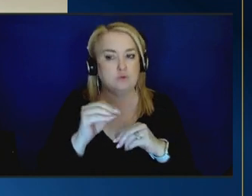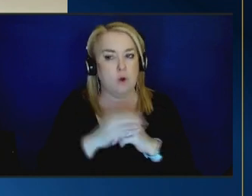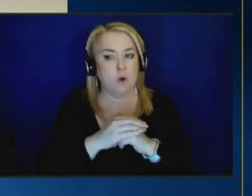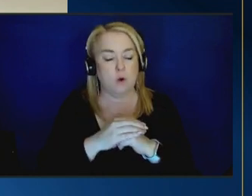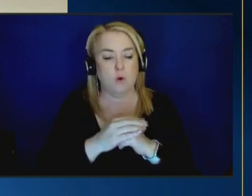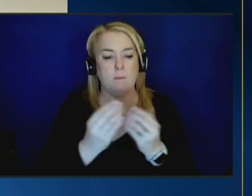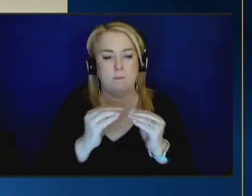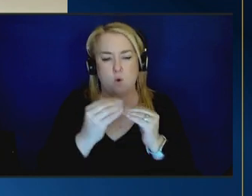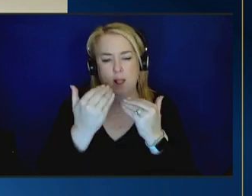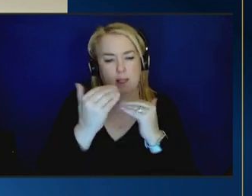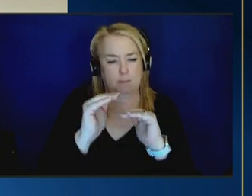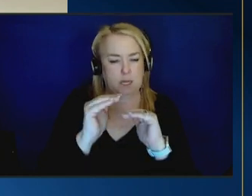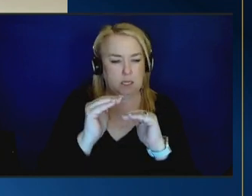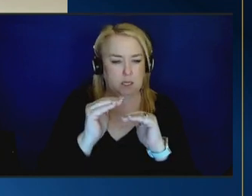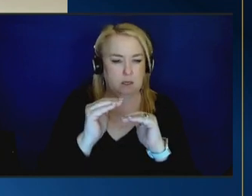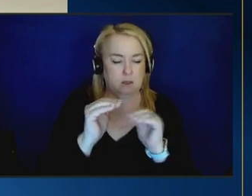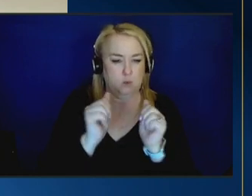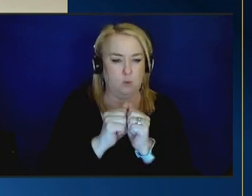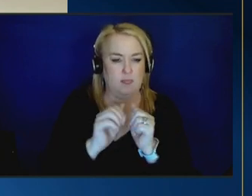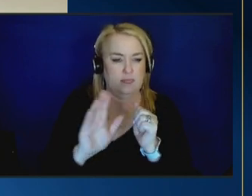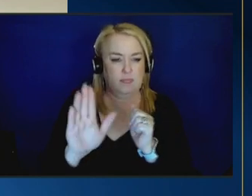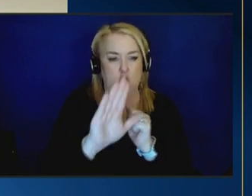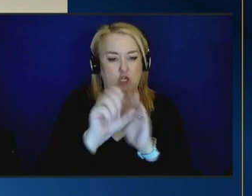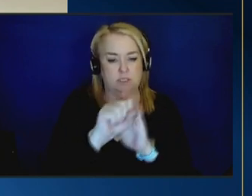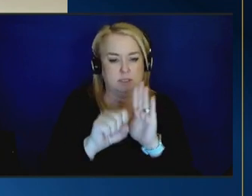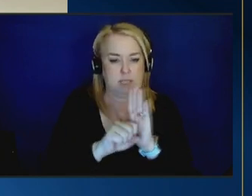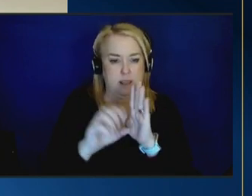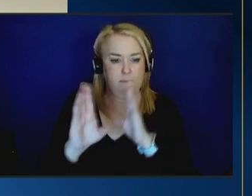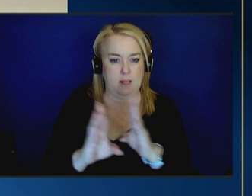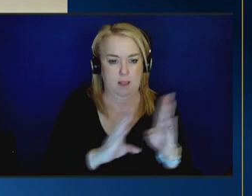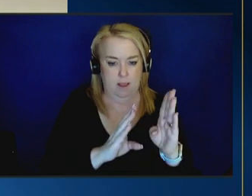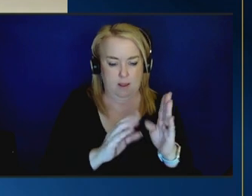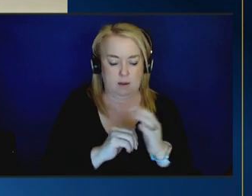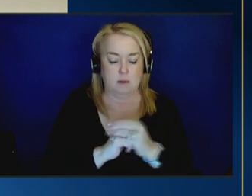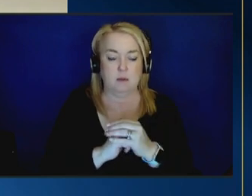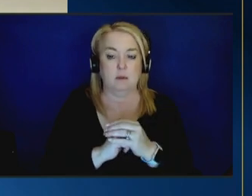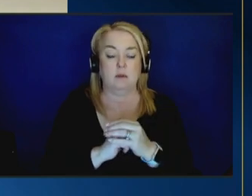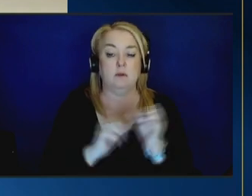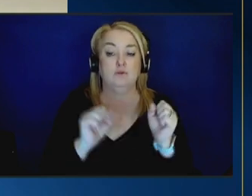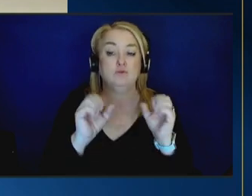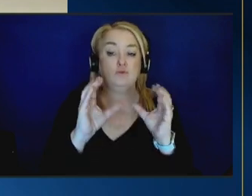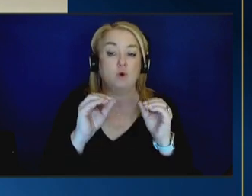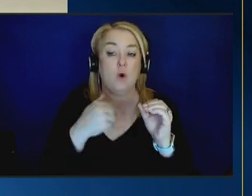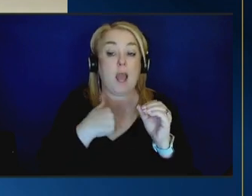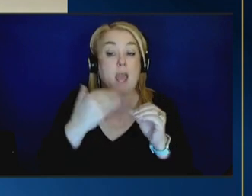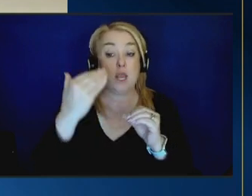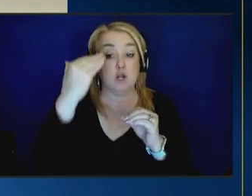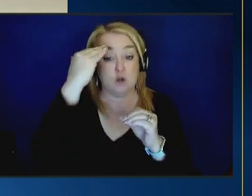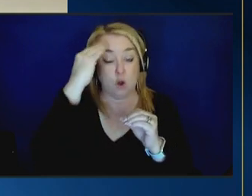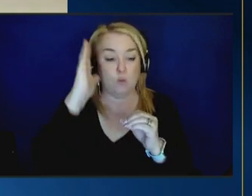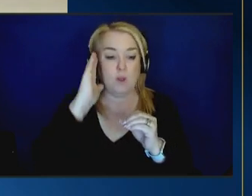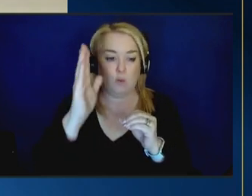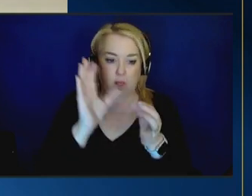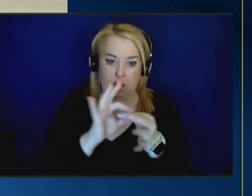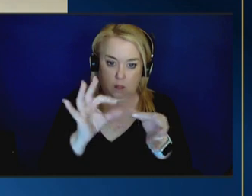to what their state plan um is approved to do so i know we'll get into this in a little bit more detail soon we have